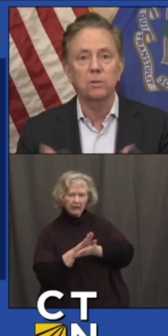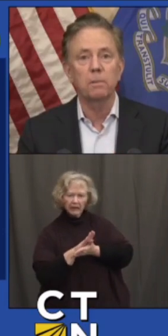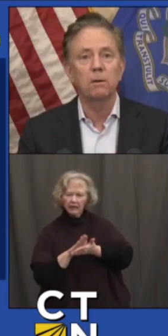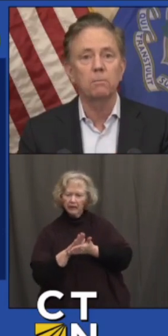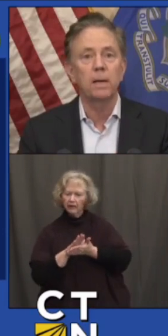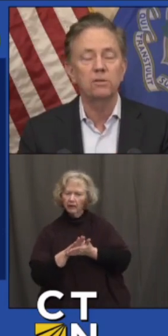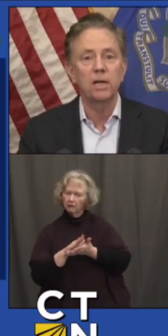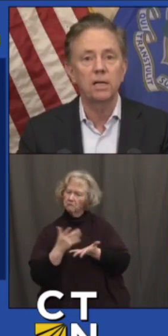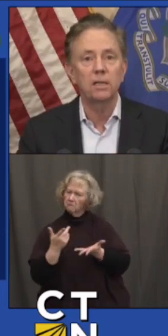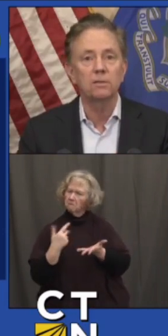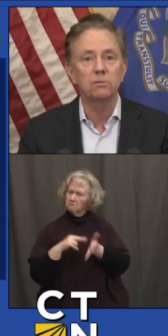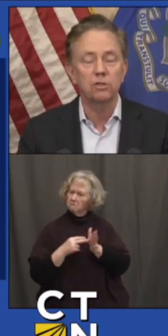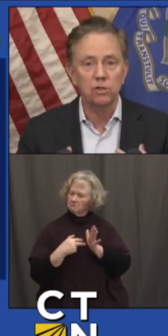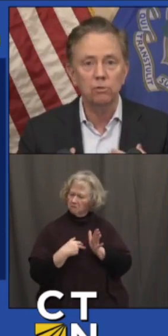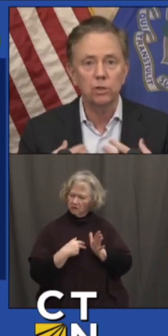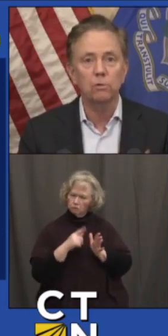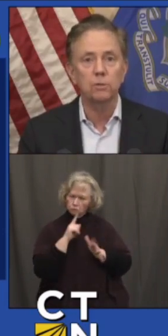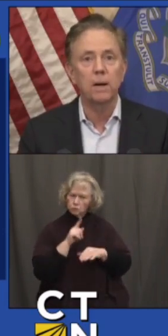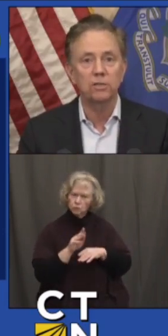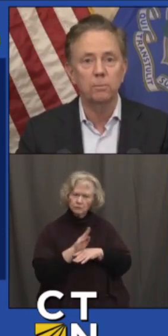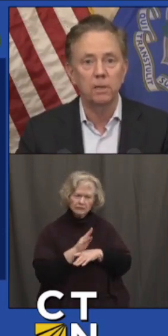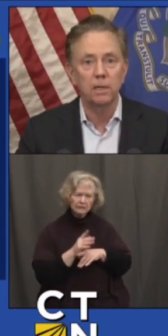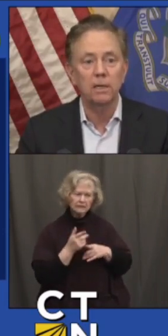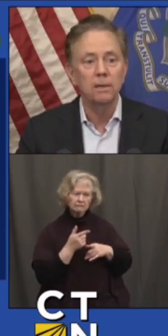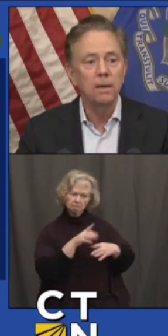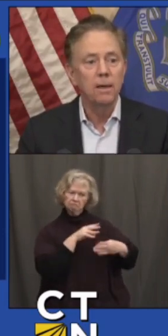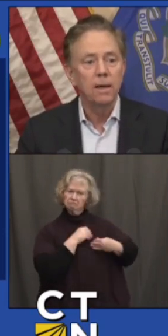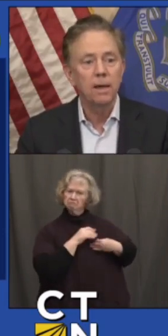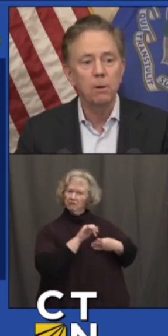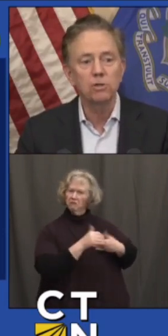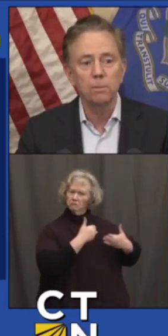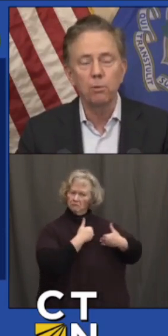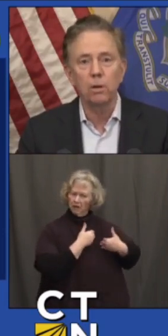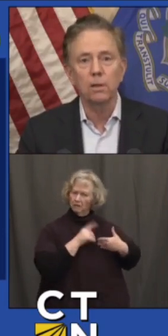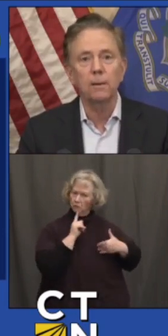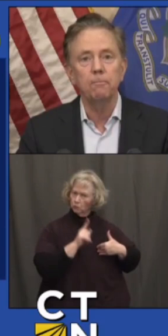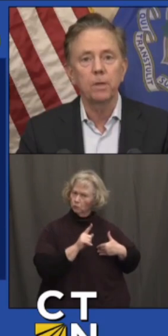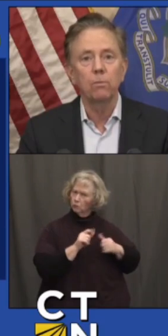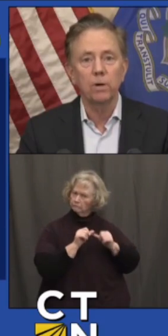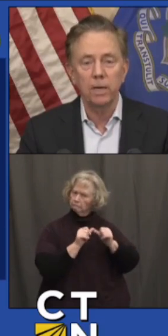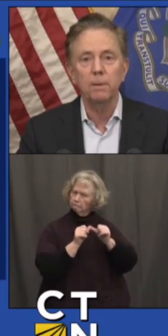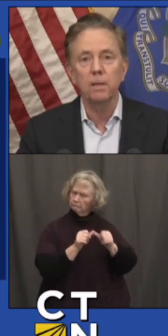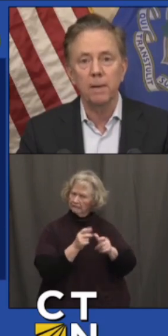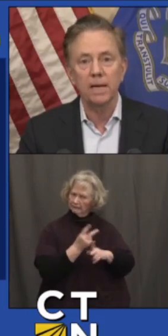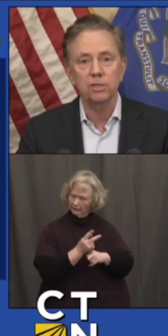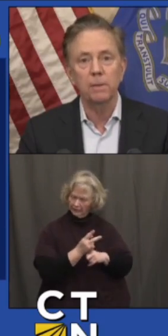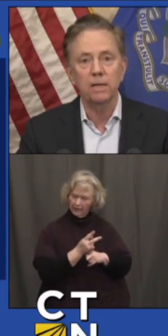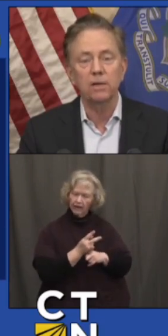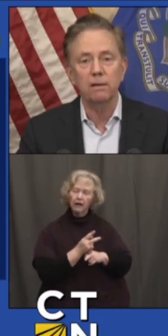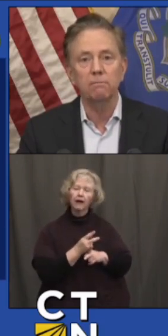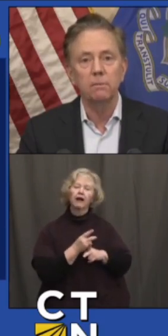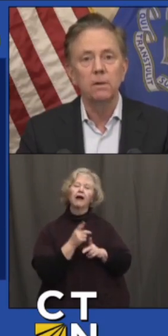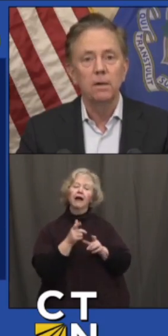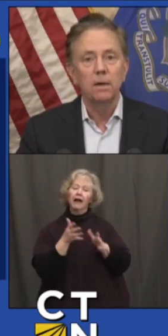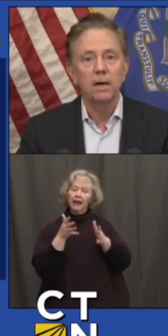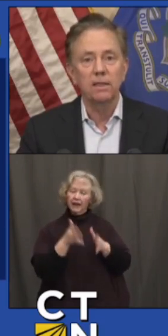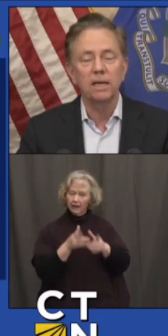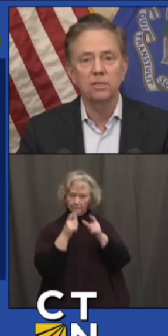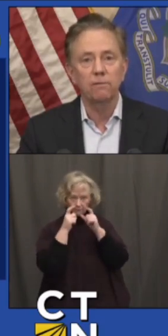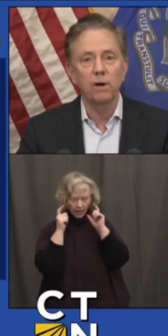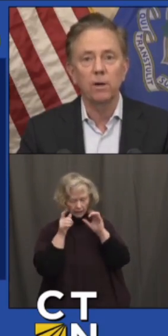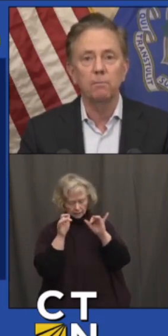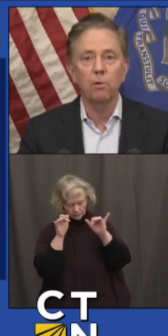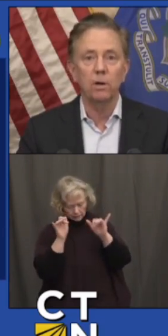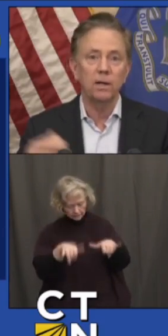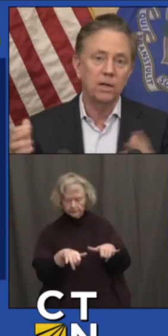serious about maintaining the social responsibility. And most importantly, we're keeping the mask mandate. I